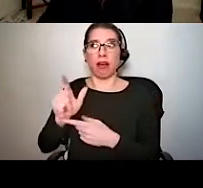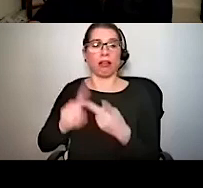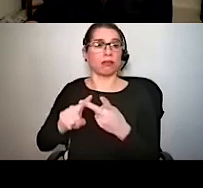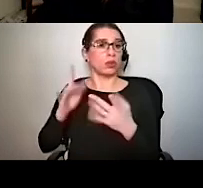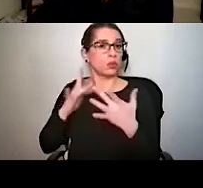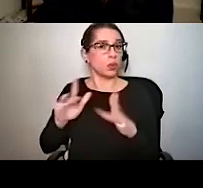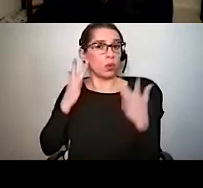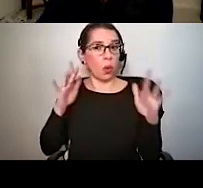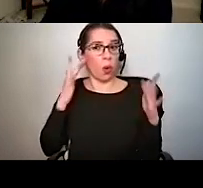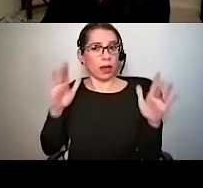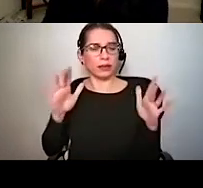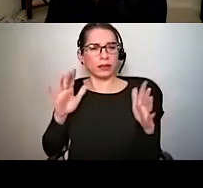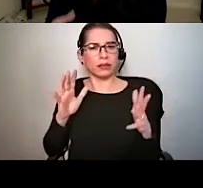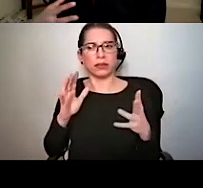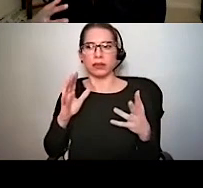great filters.